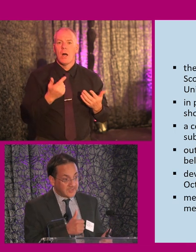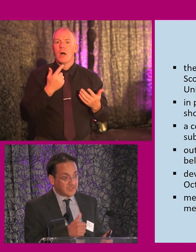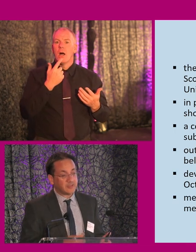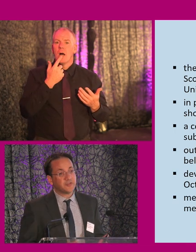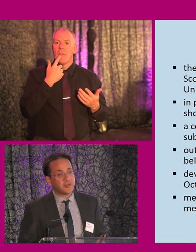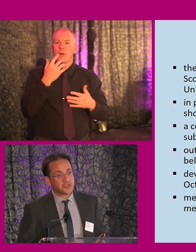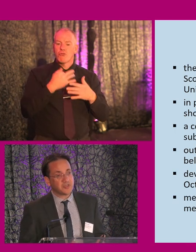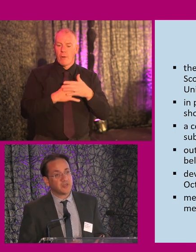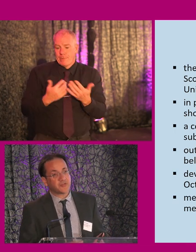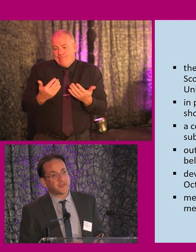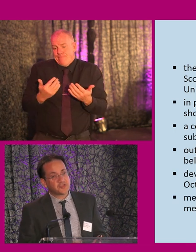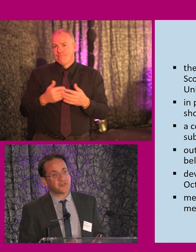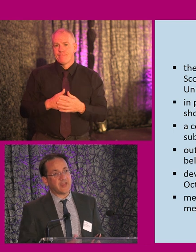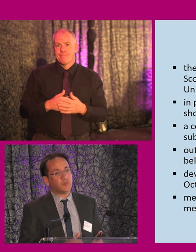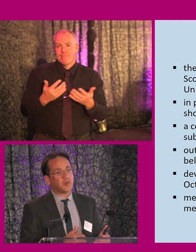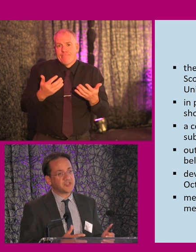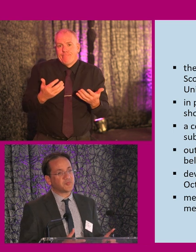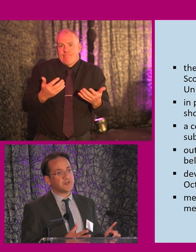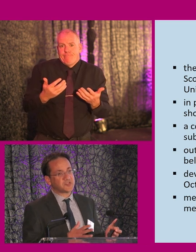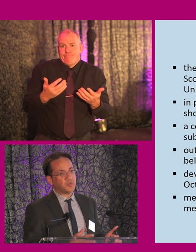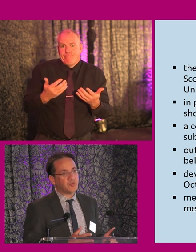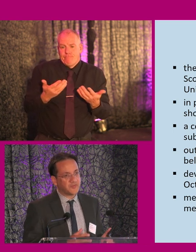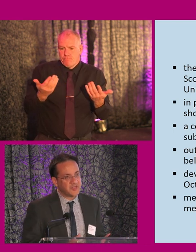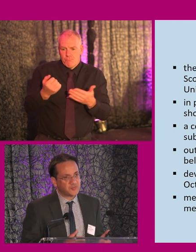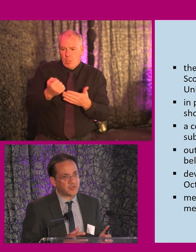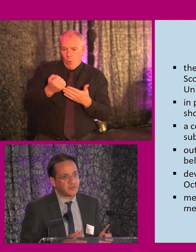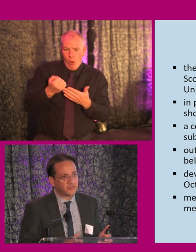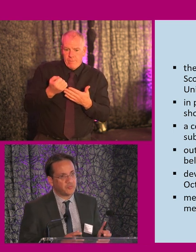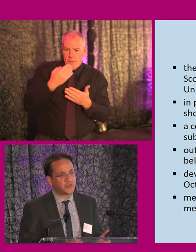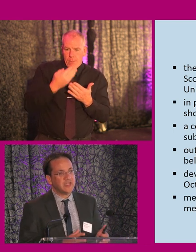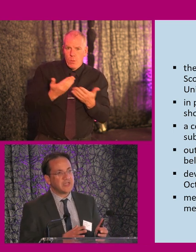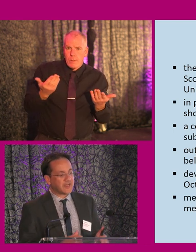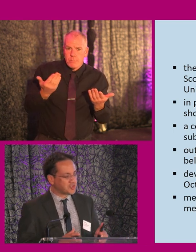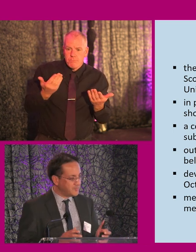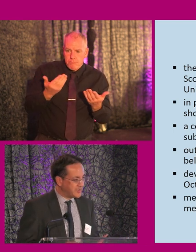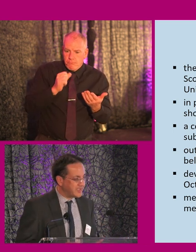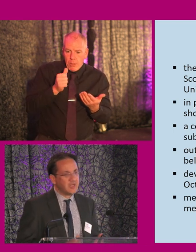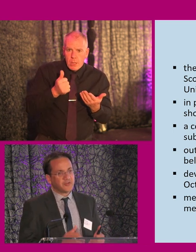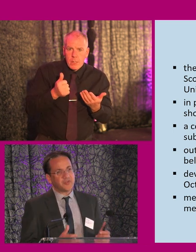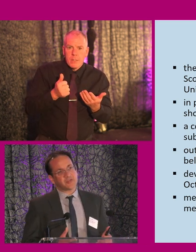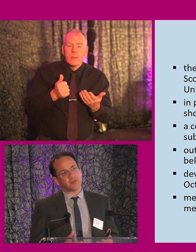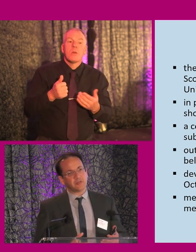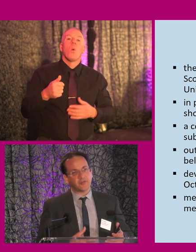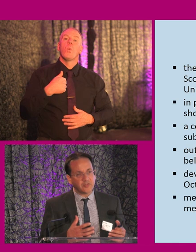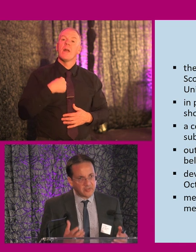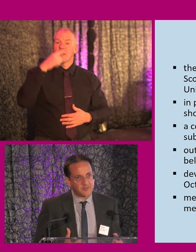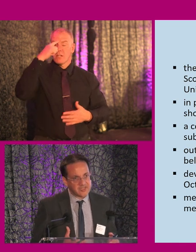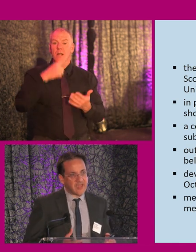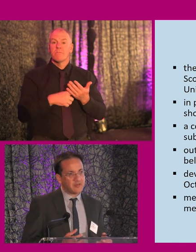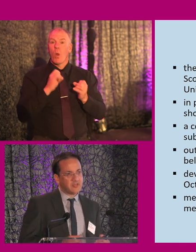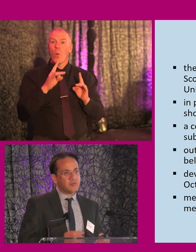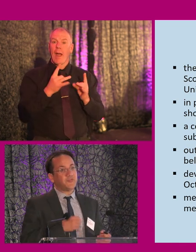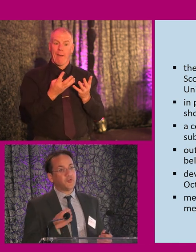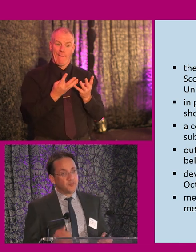very little notion as to just how widespread the support for these proposals would actually be. So we said, well, look, if we all come